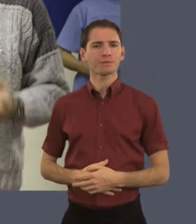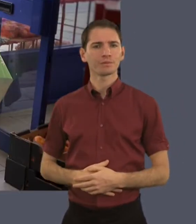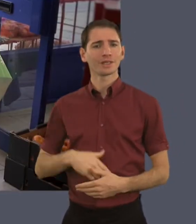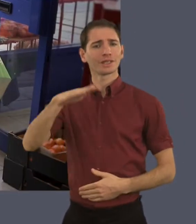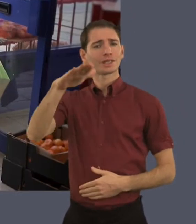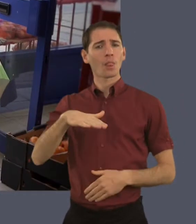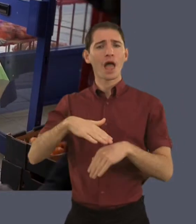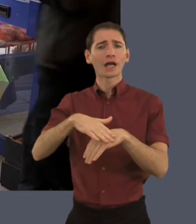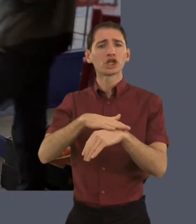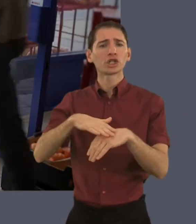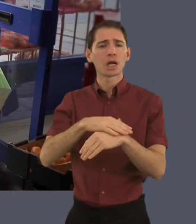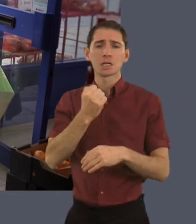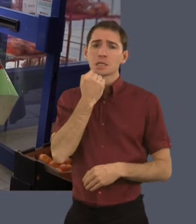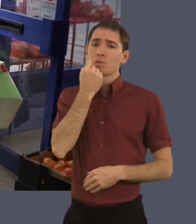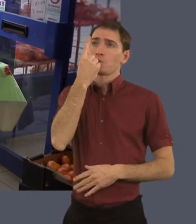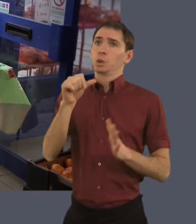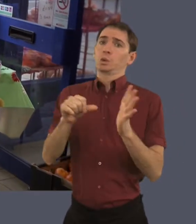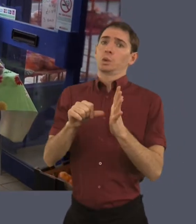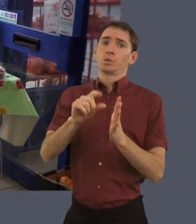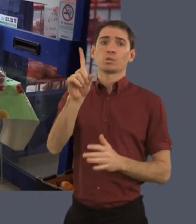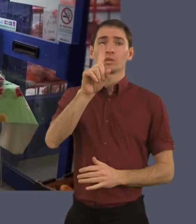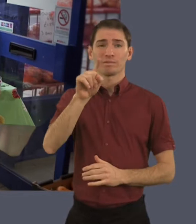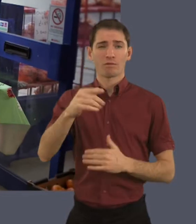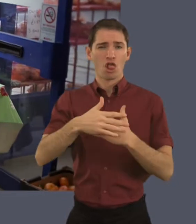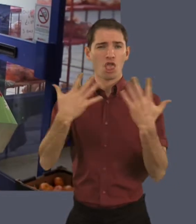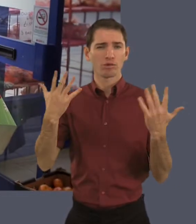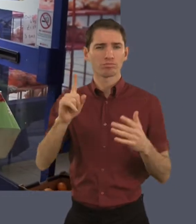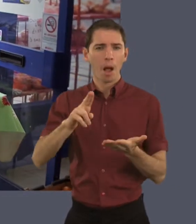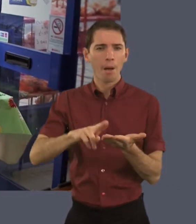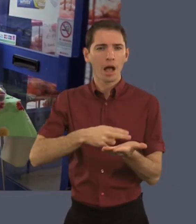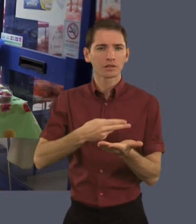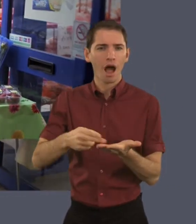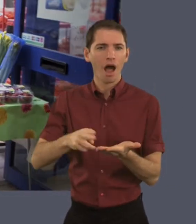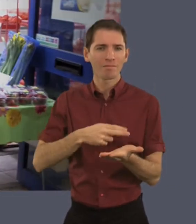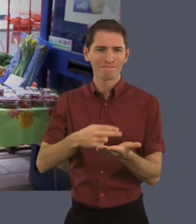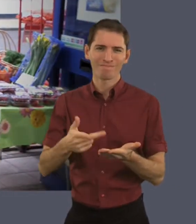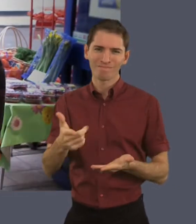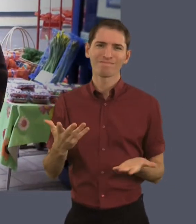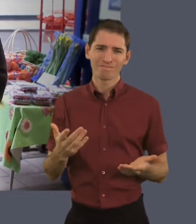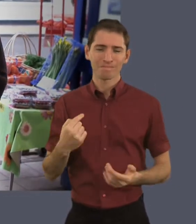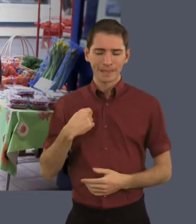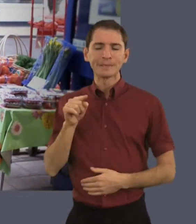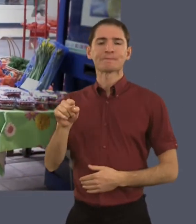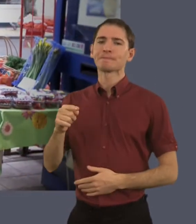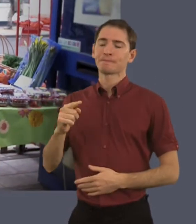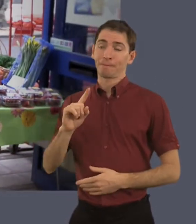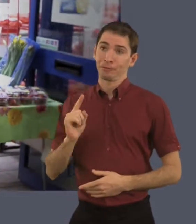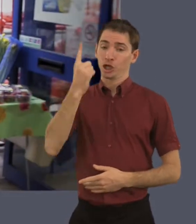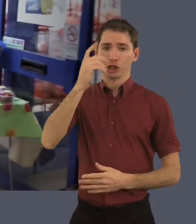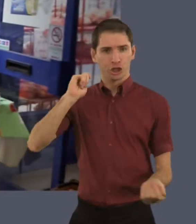concentrate. In South Asia, the main issue is that the diet uses a lot of butter.